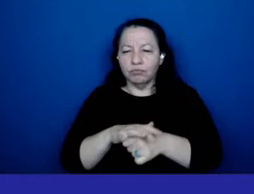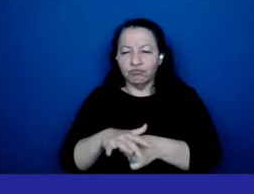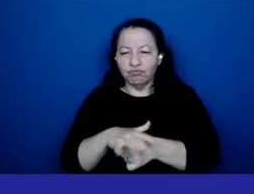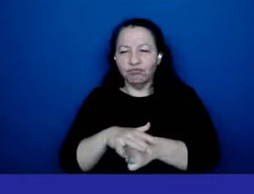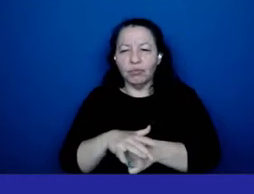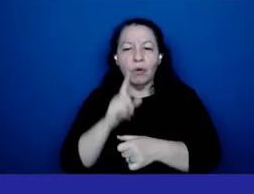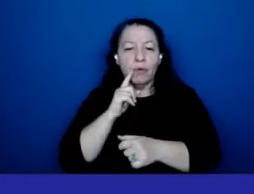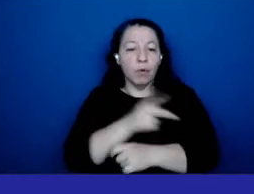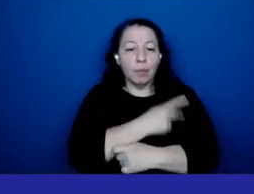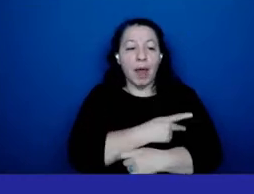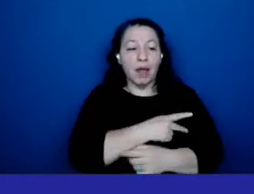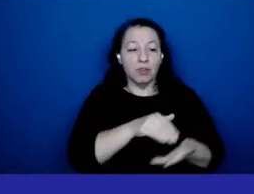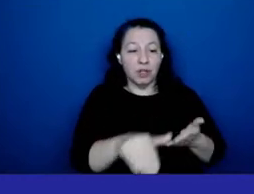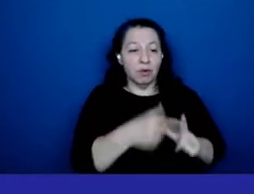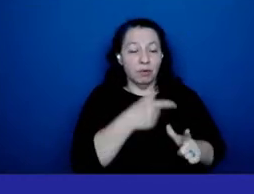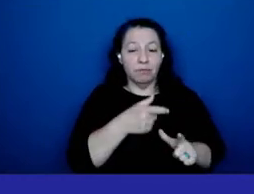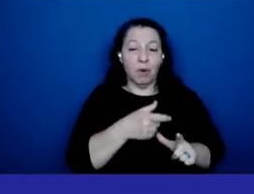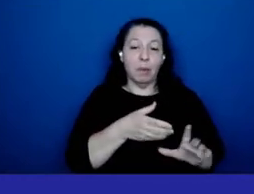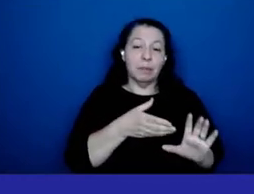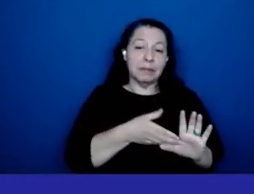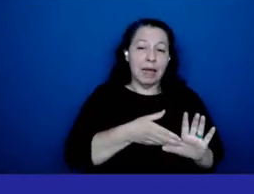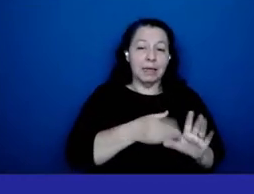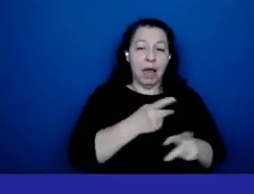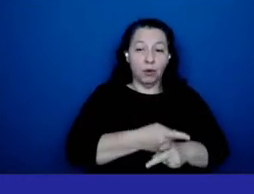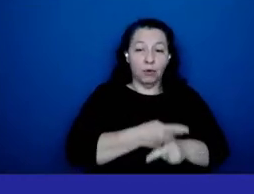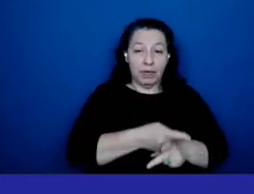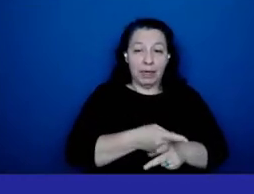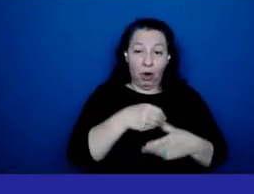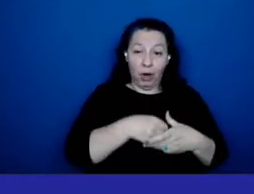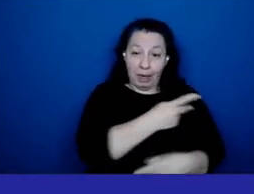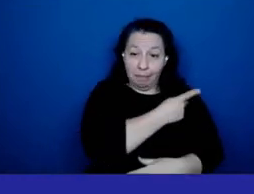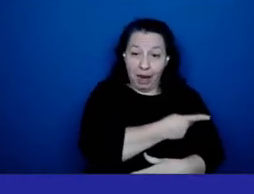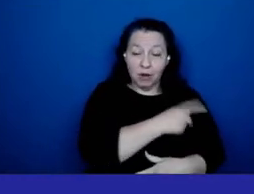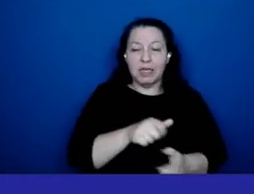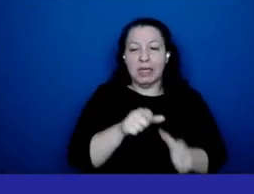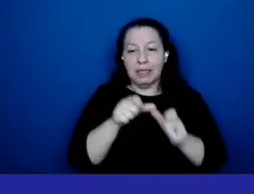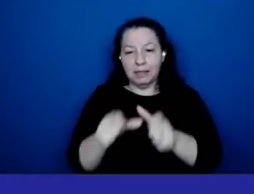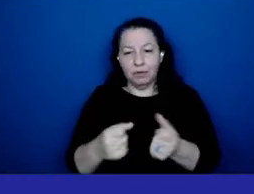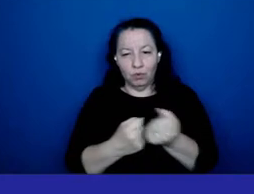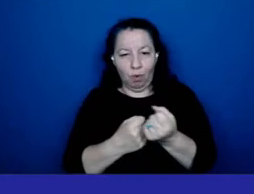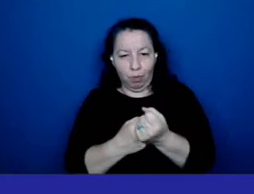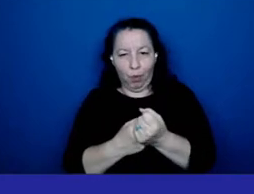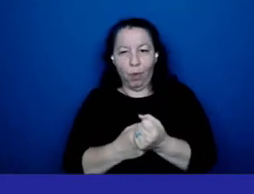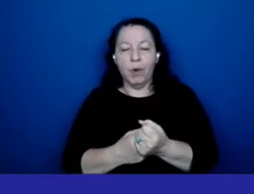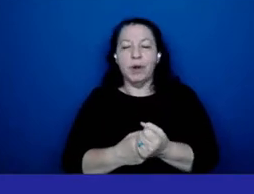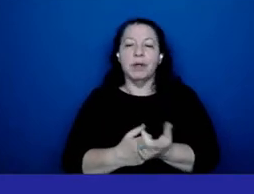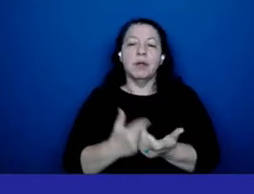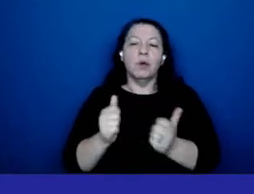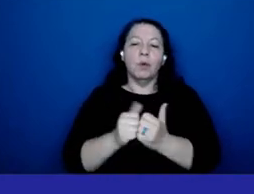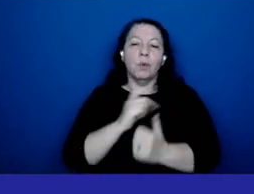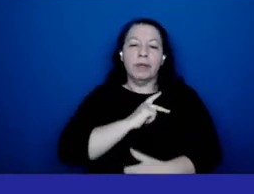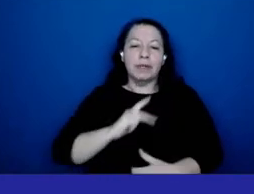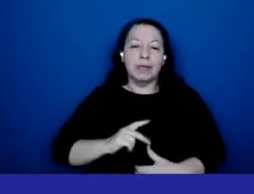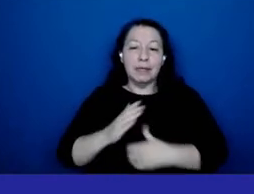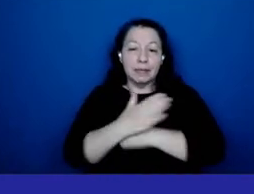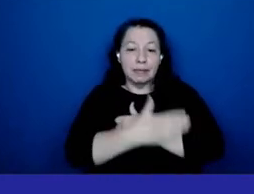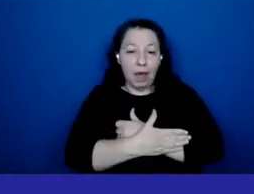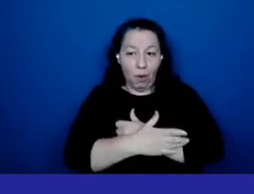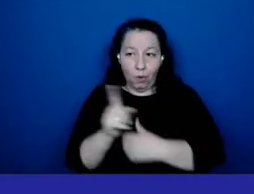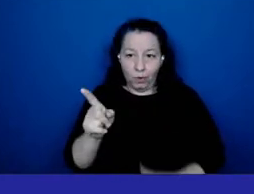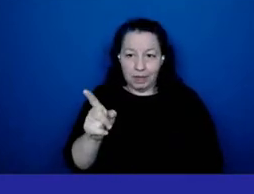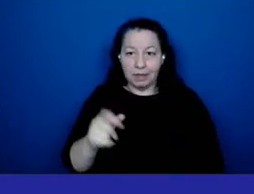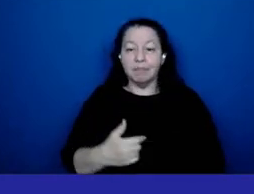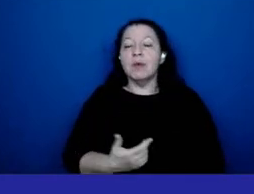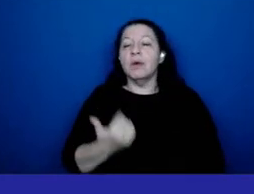discharged from psychiatric inpatient care and need continued support um at kings county we had